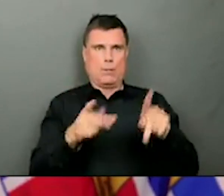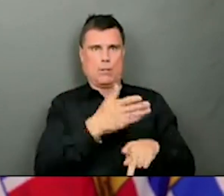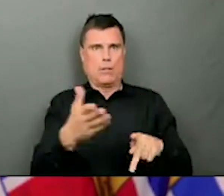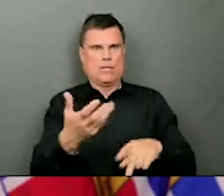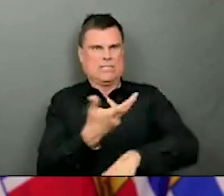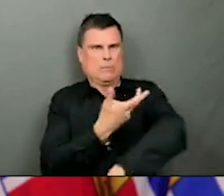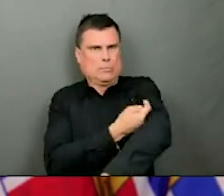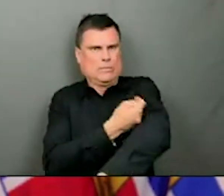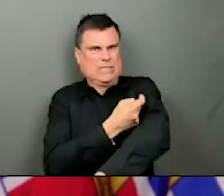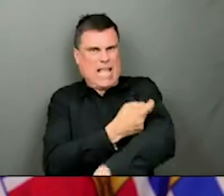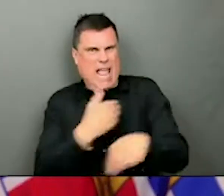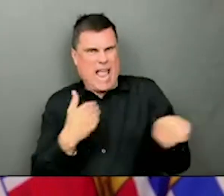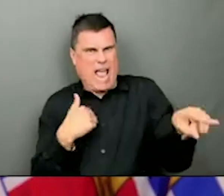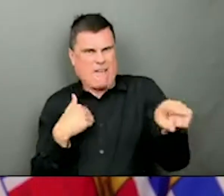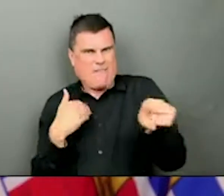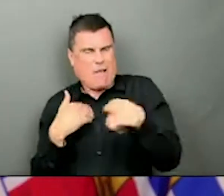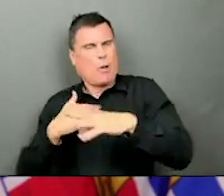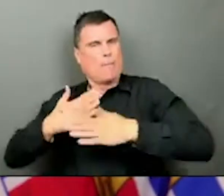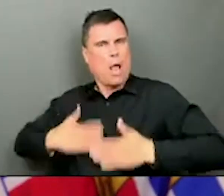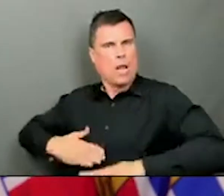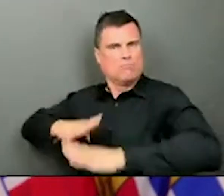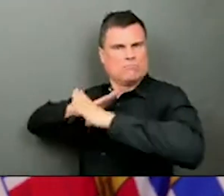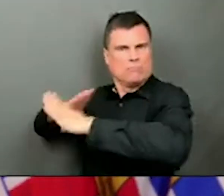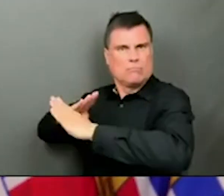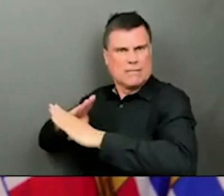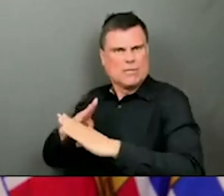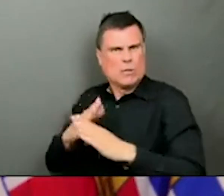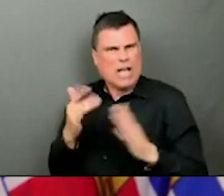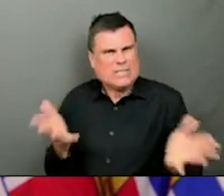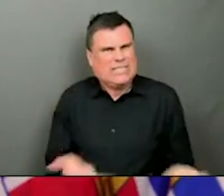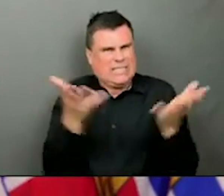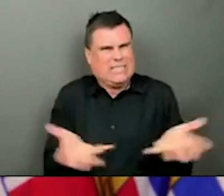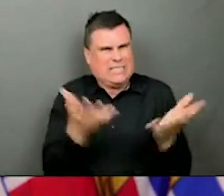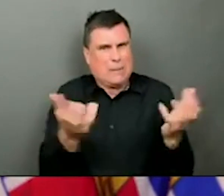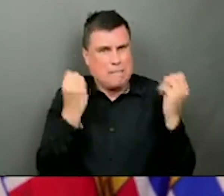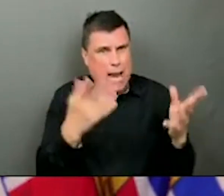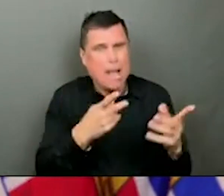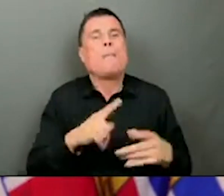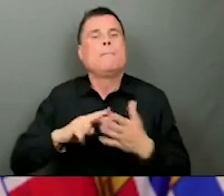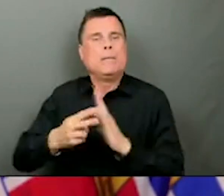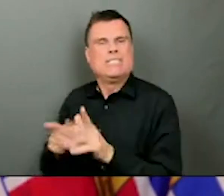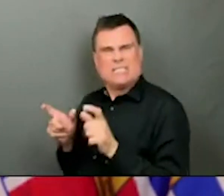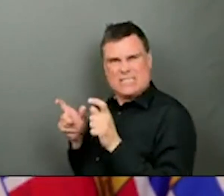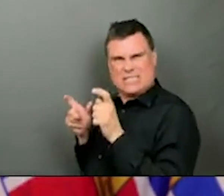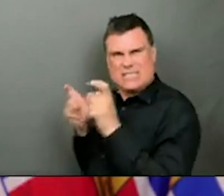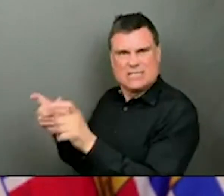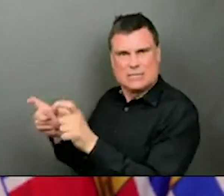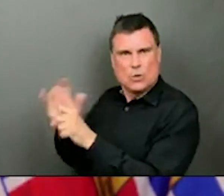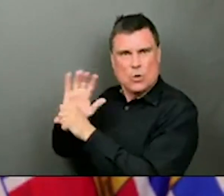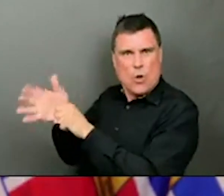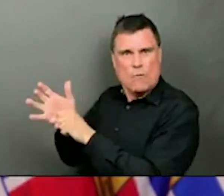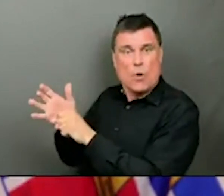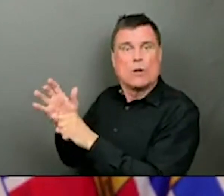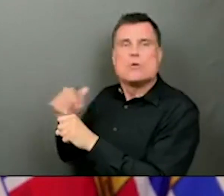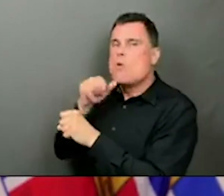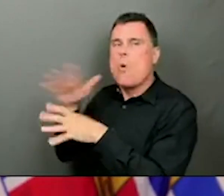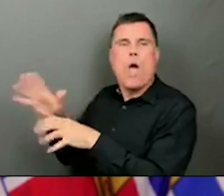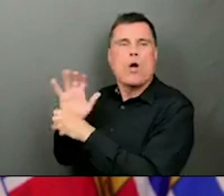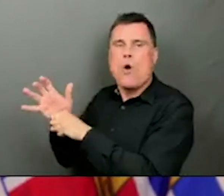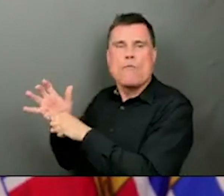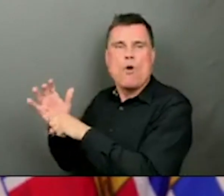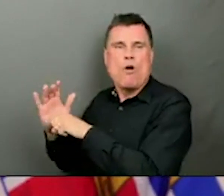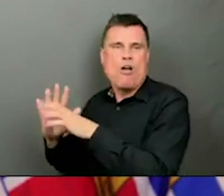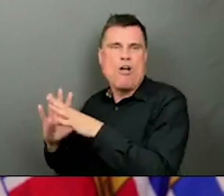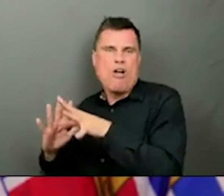a chance to take hold again? So those are the things that we are watching really carefully. And it really is